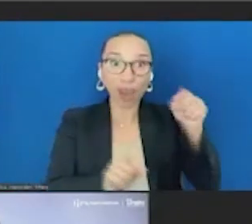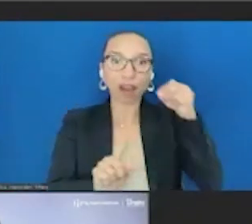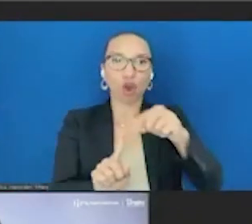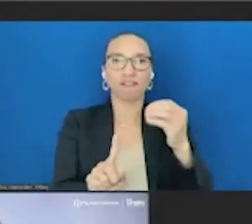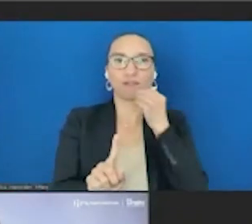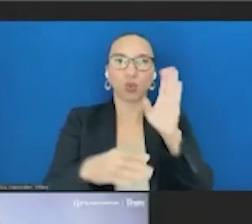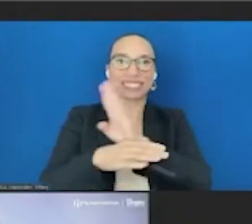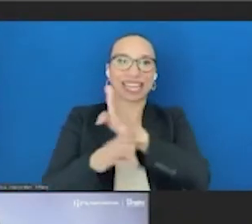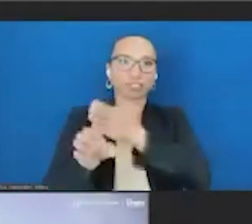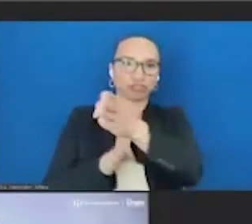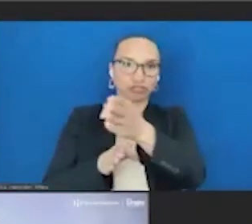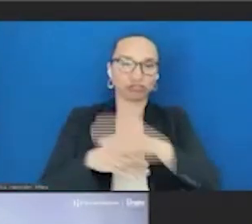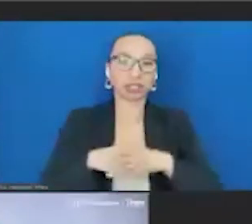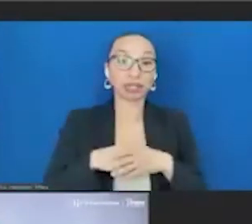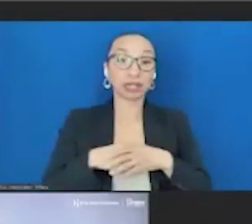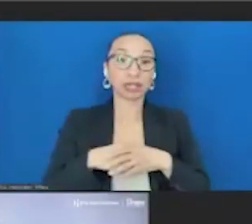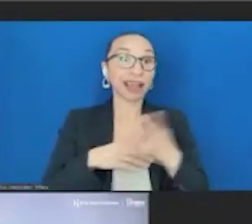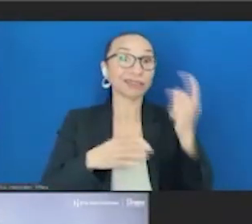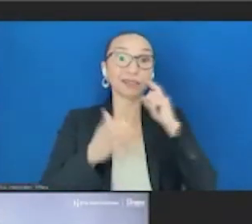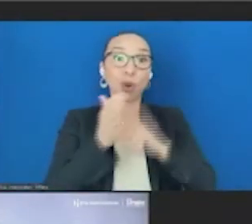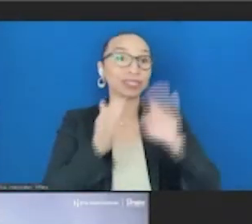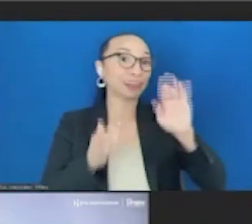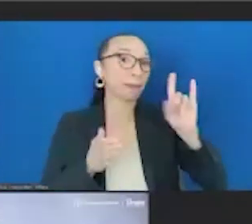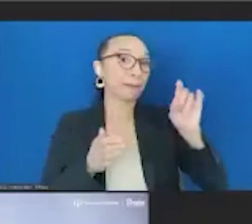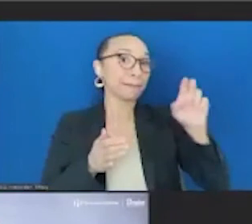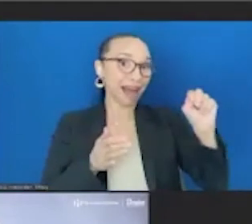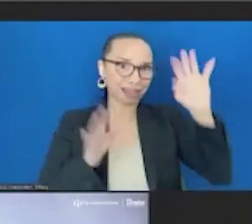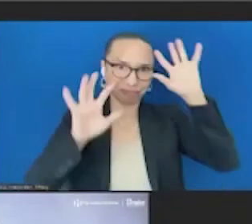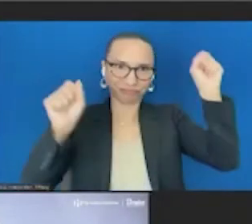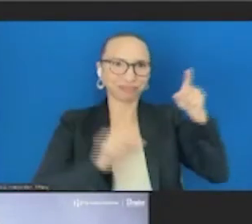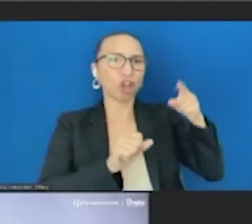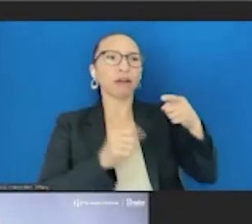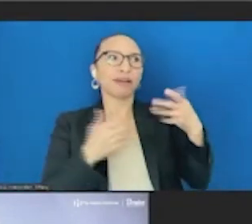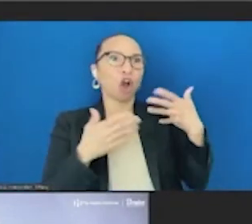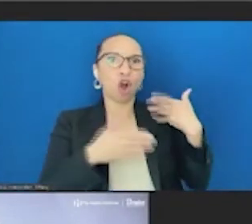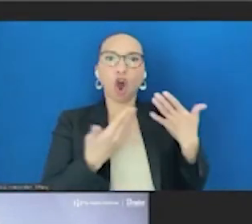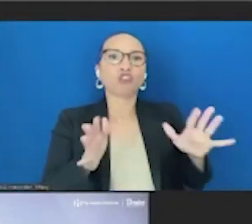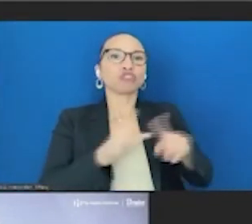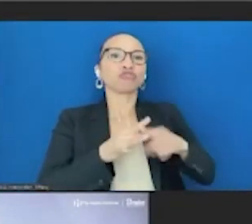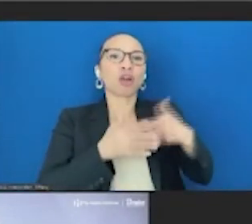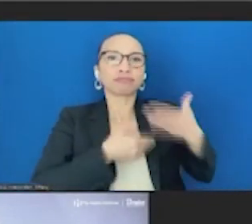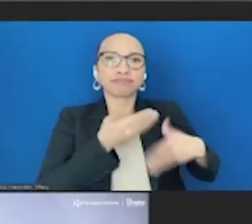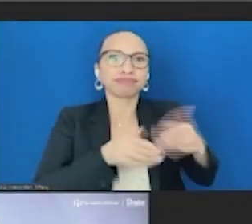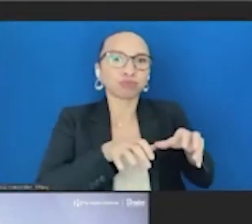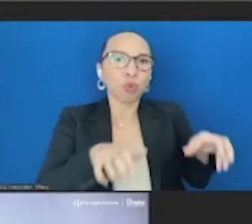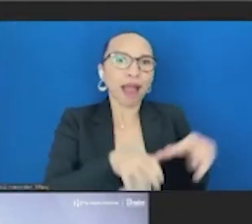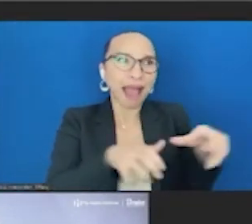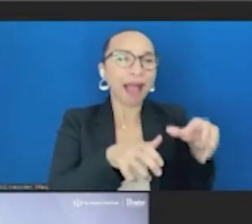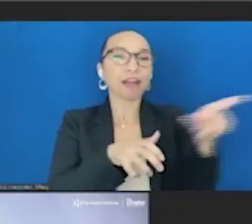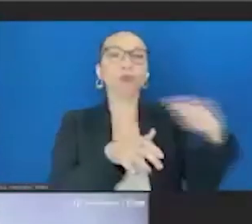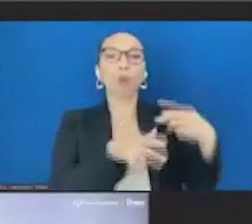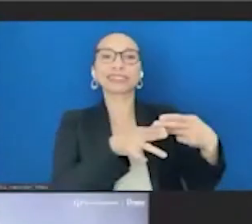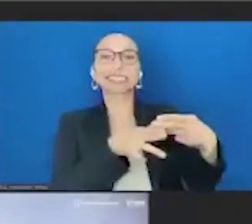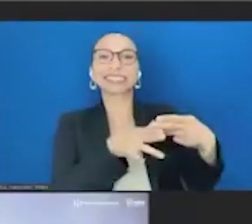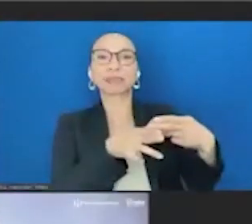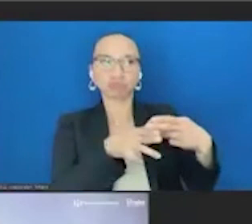And you can see that the Biden administration has already acted and the Senate's already acted to address some of that in expansion, temporary expansion of